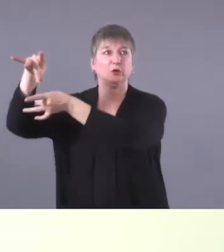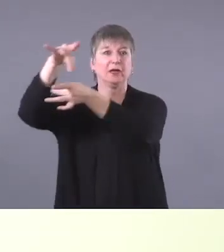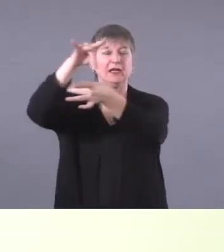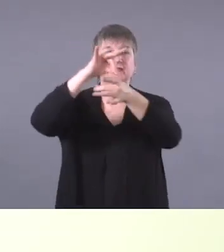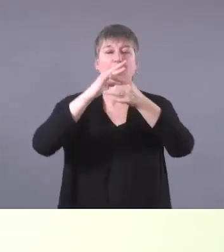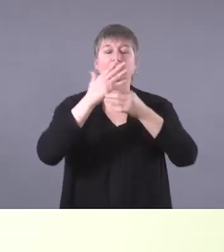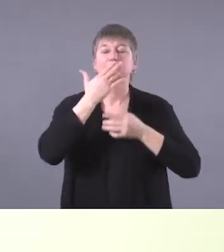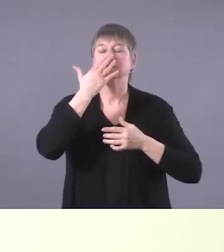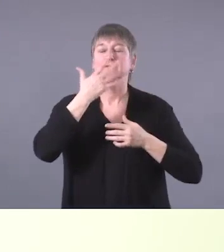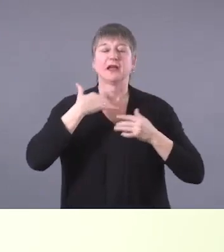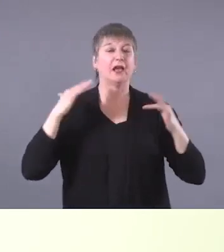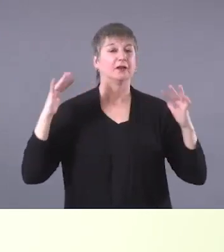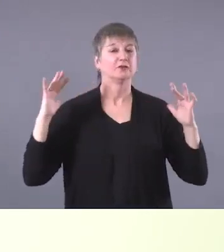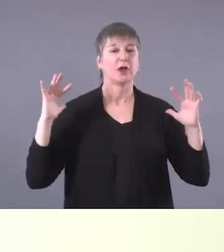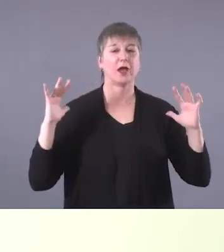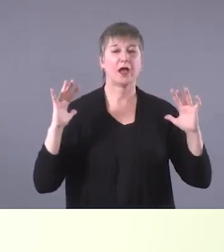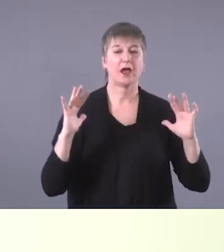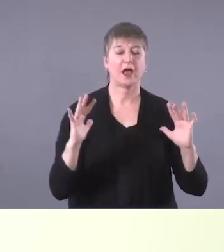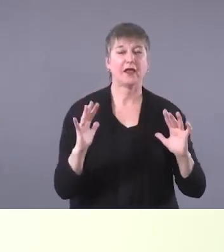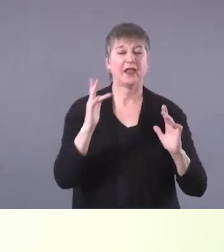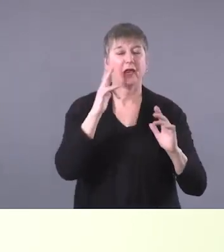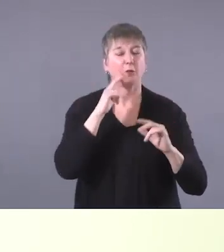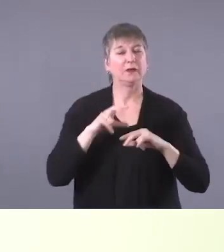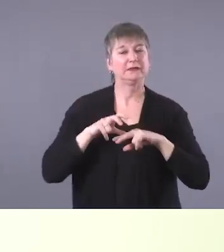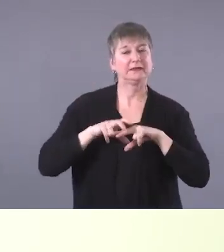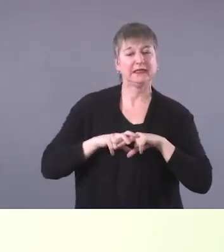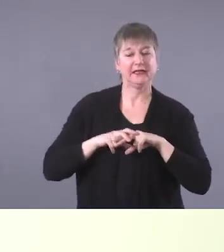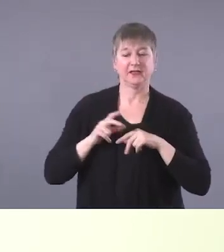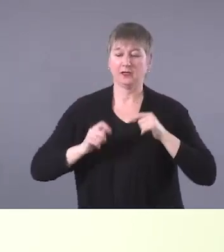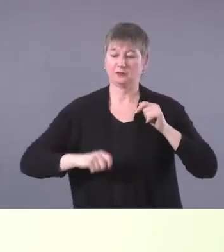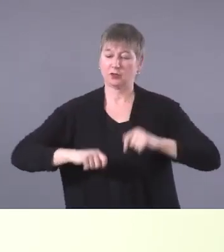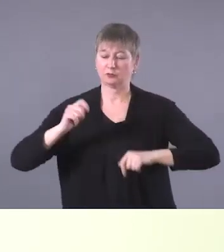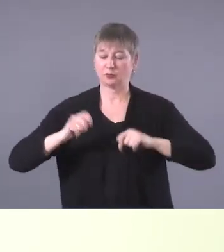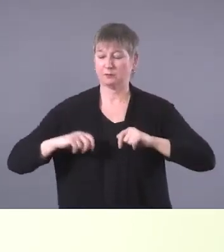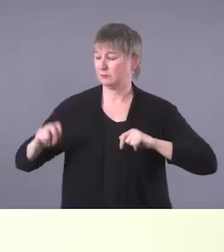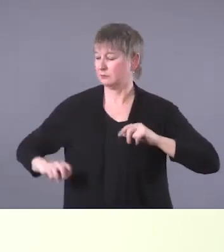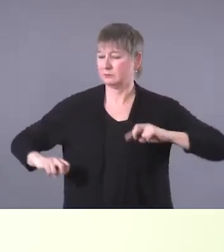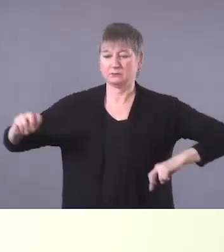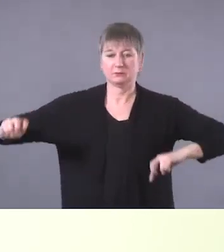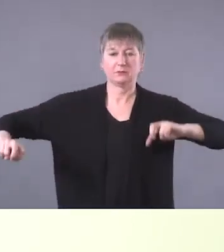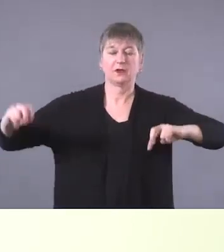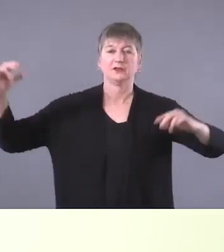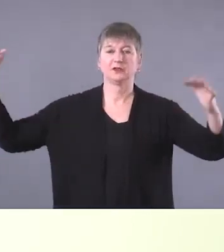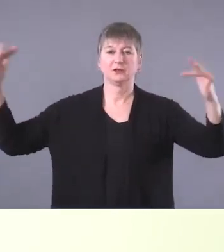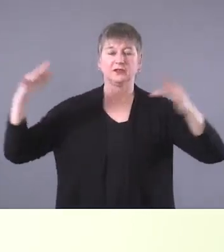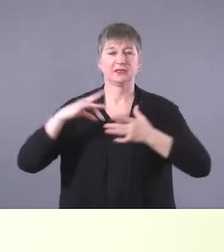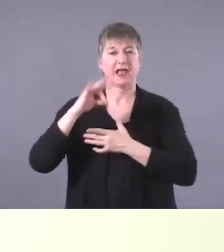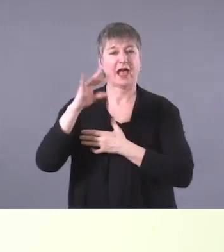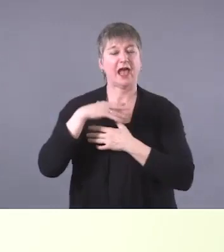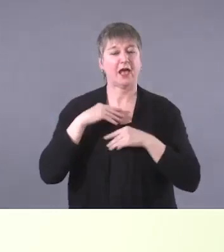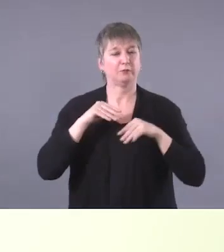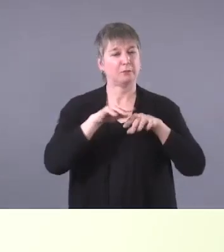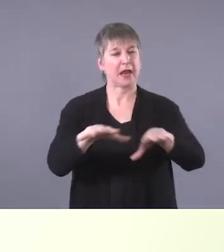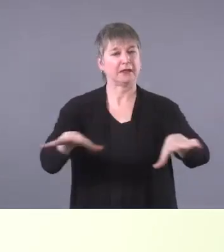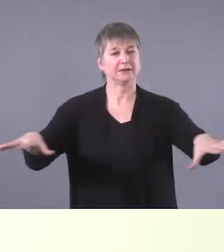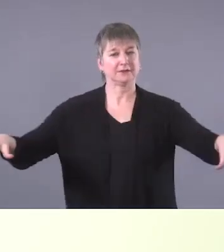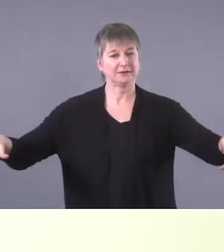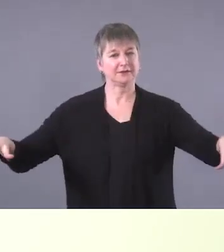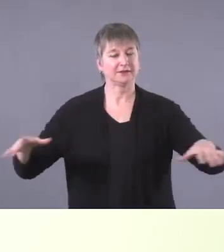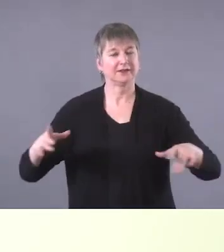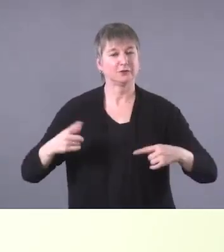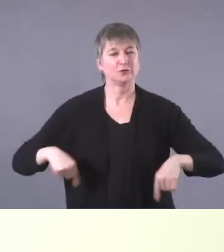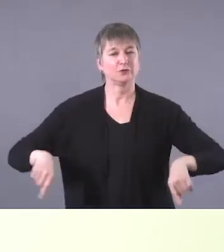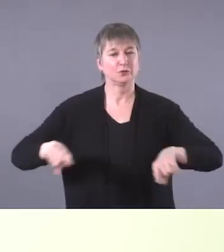come and sit with the drummers and the elders throughout the ceremonies and bring their, their blessings along, uh, to the